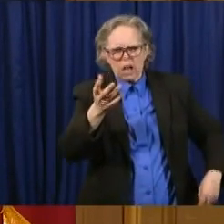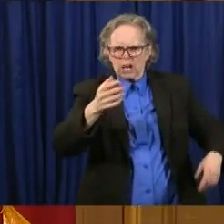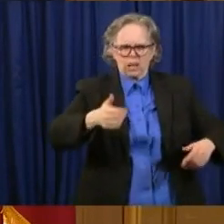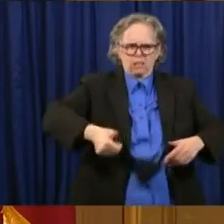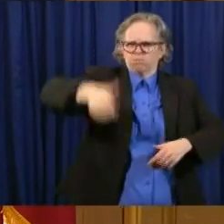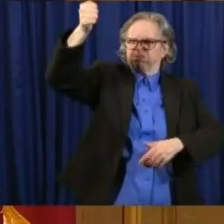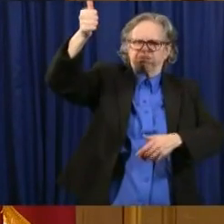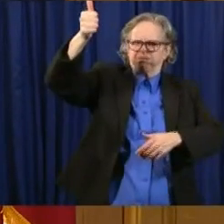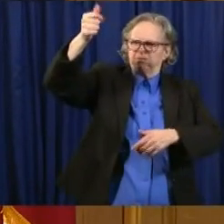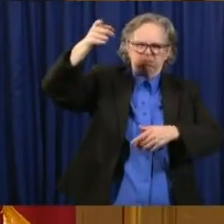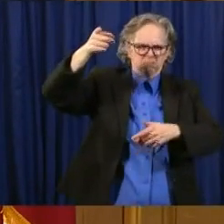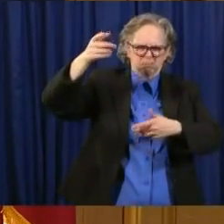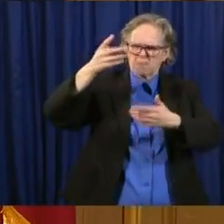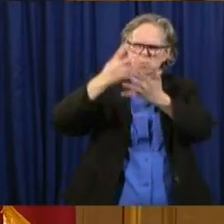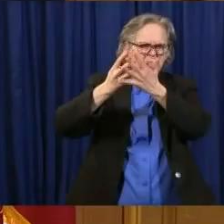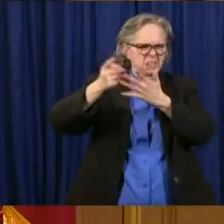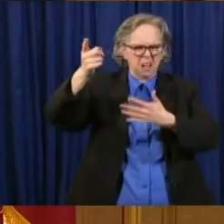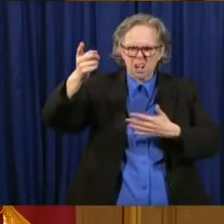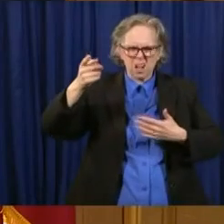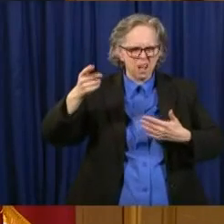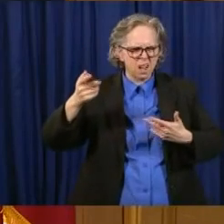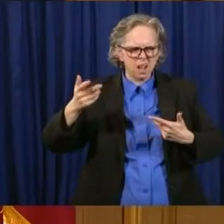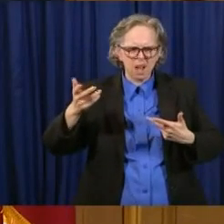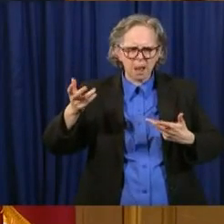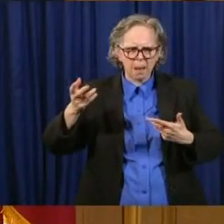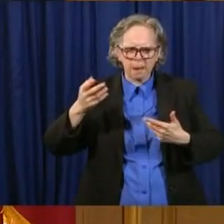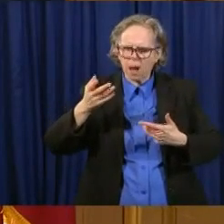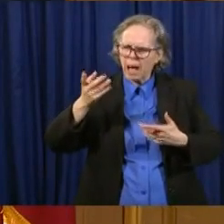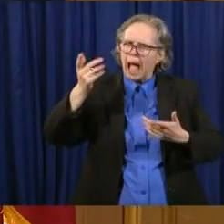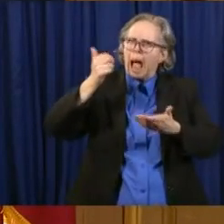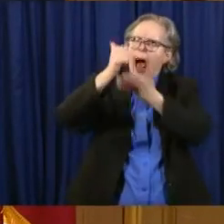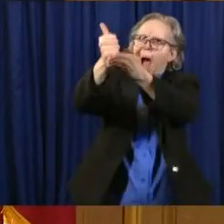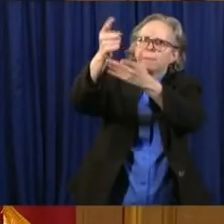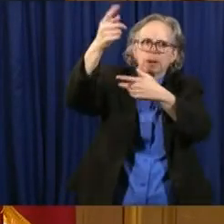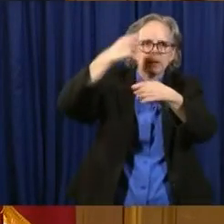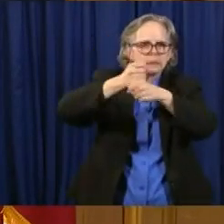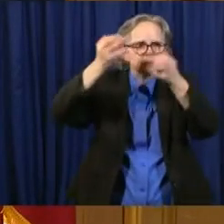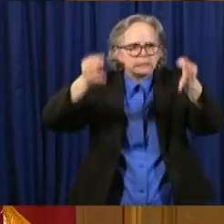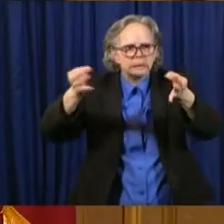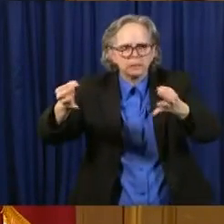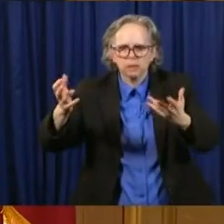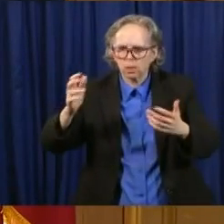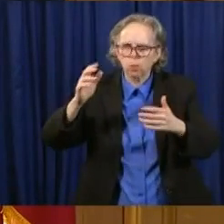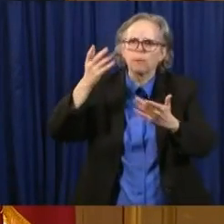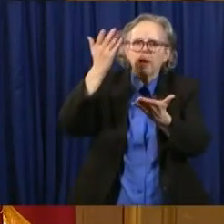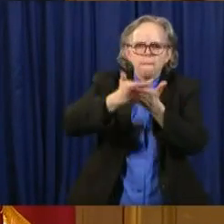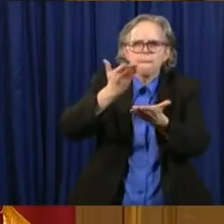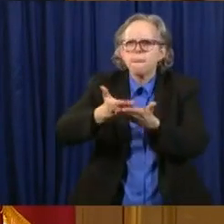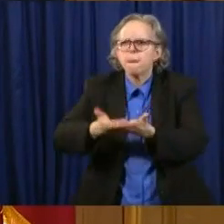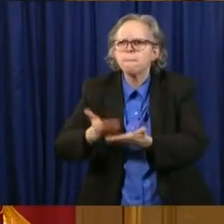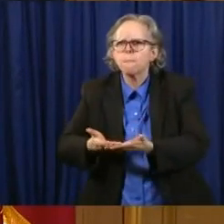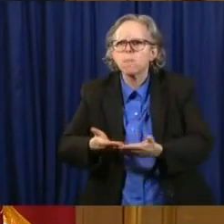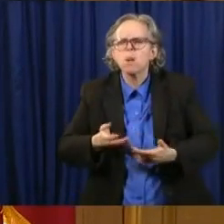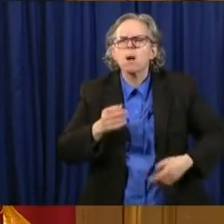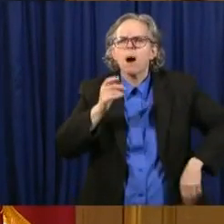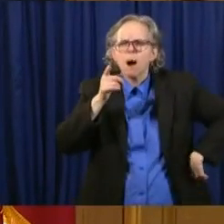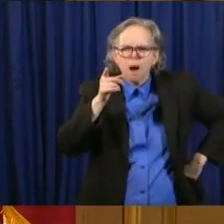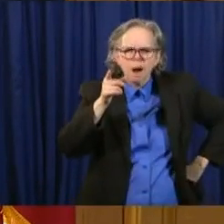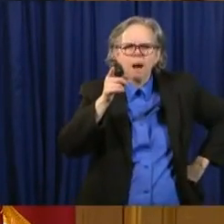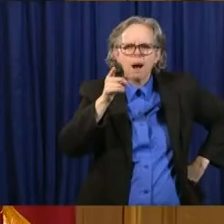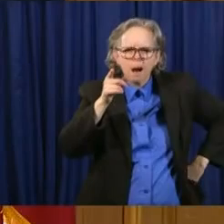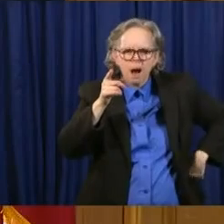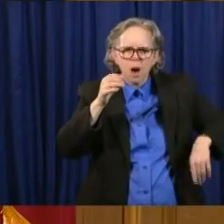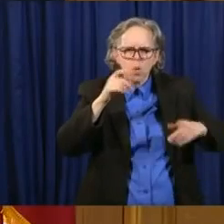officials to make better decisions, knowledgeable decisions about who has it and who does not have it and how to segregate them and separate them